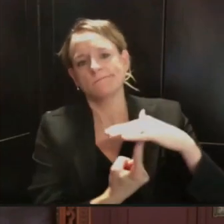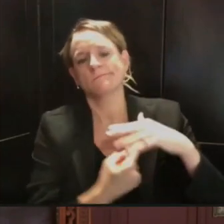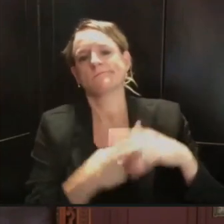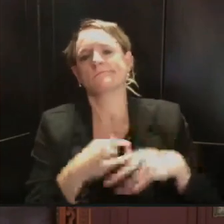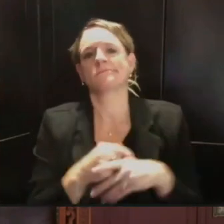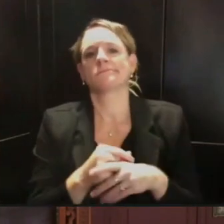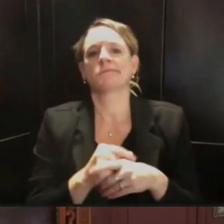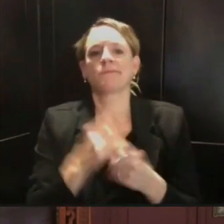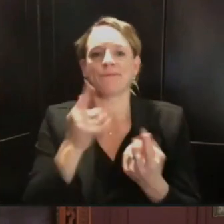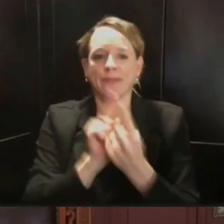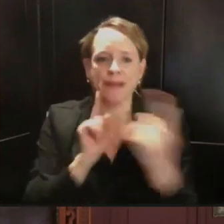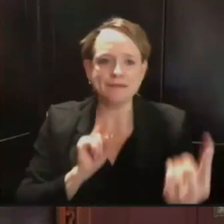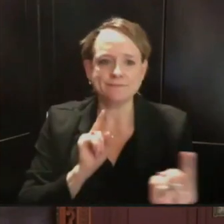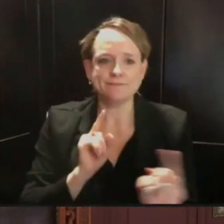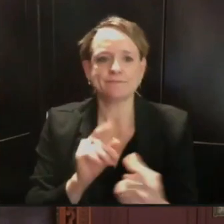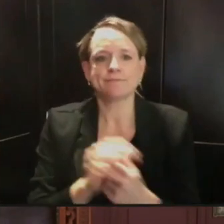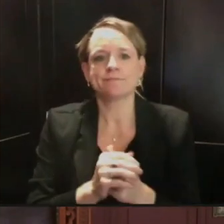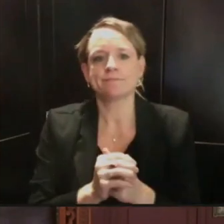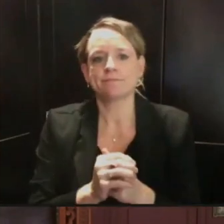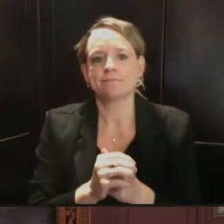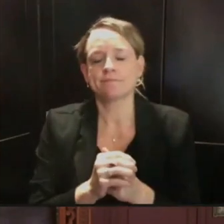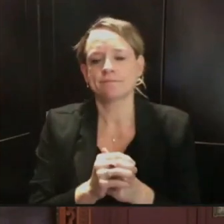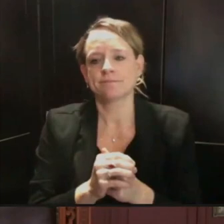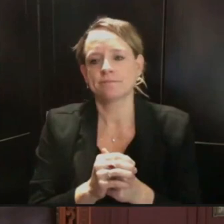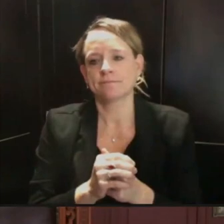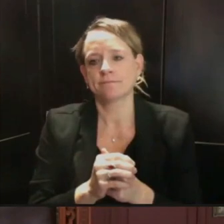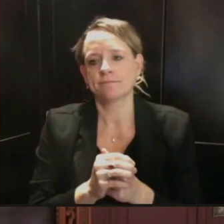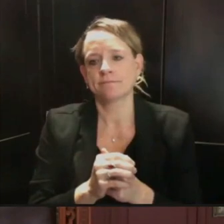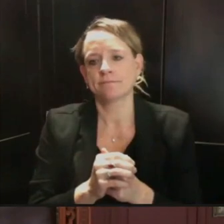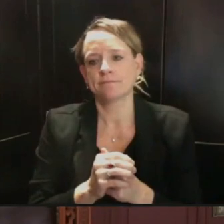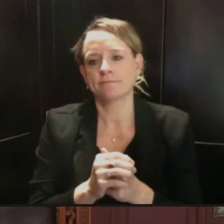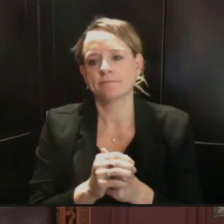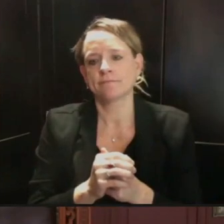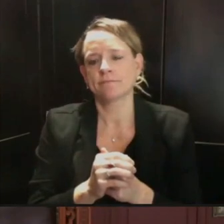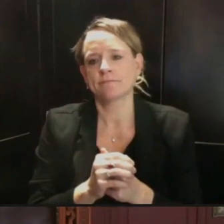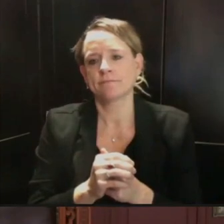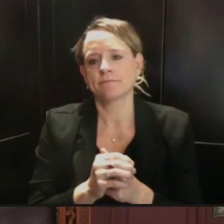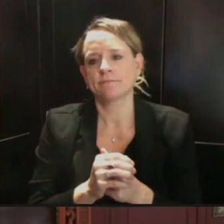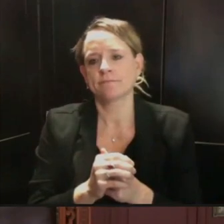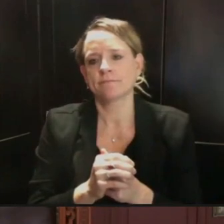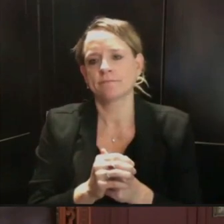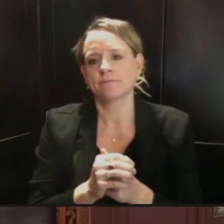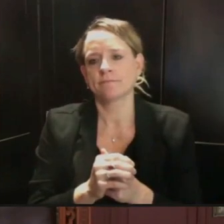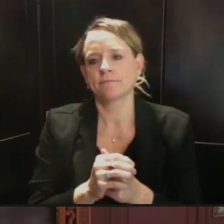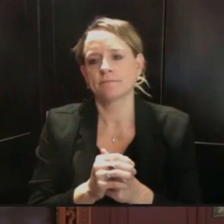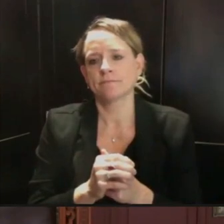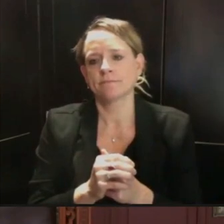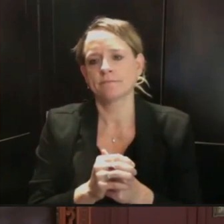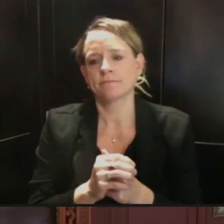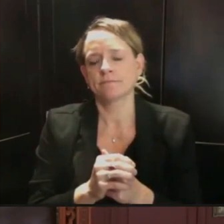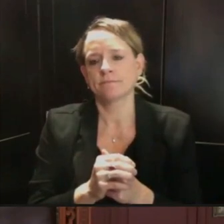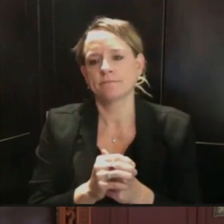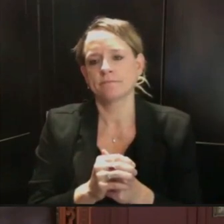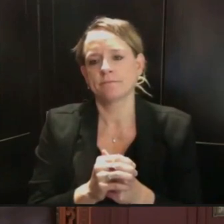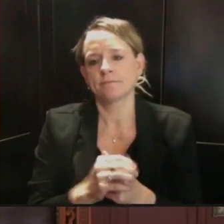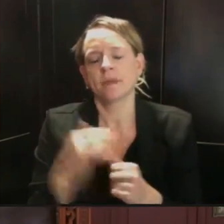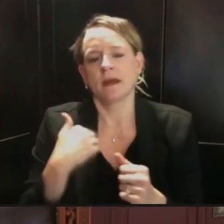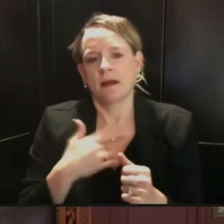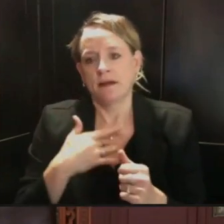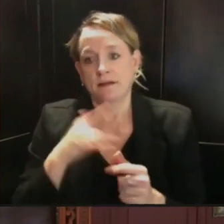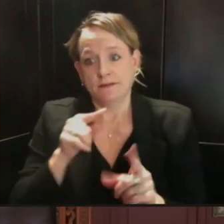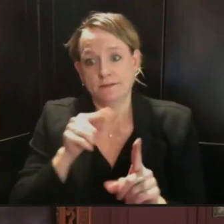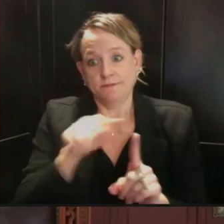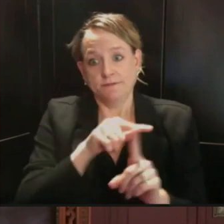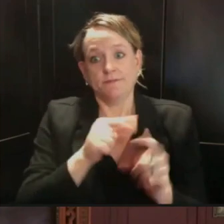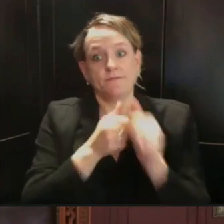I, I believe, uh, with a proper, uh, proper effort on everybody's part, we, we'll be able to together, uh,